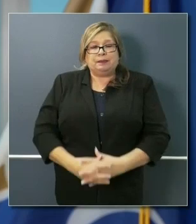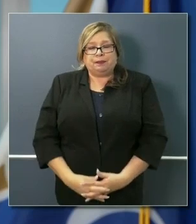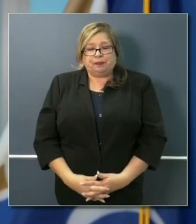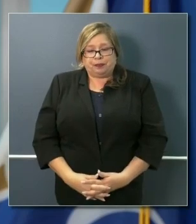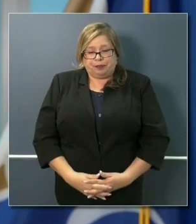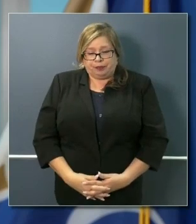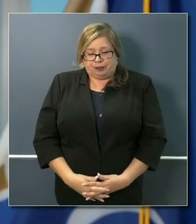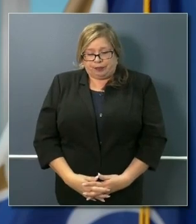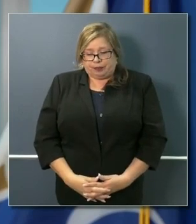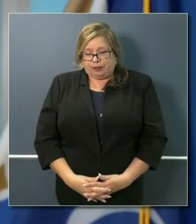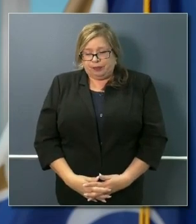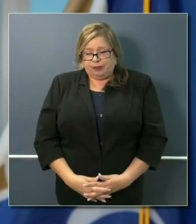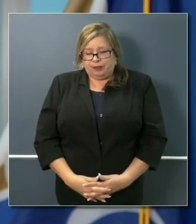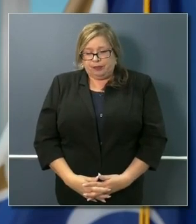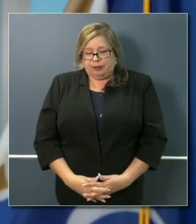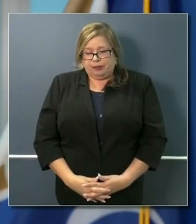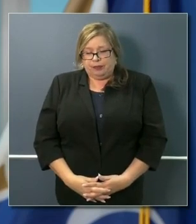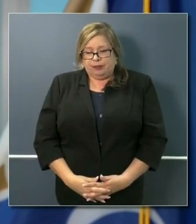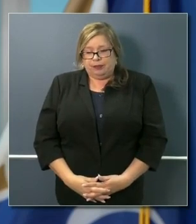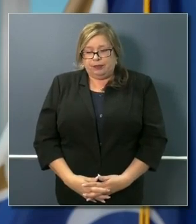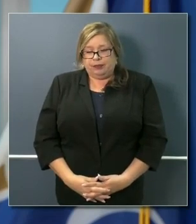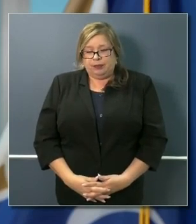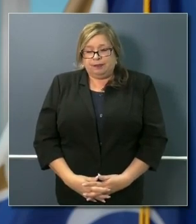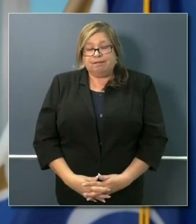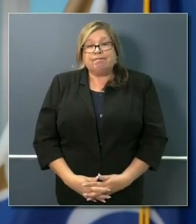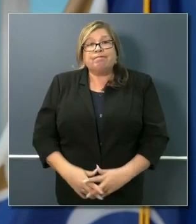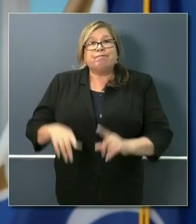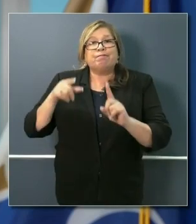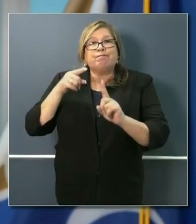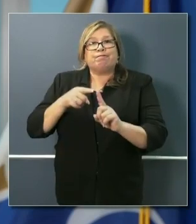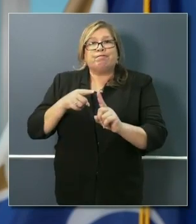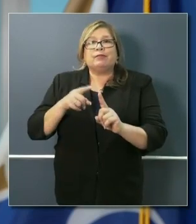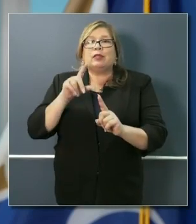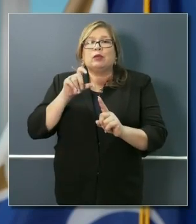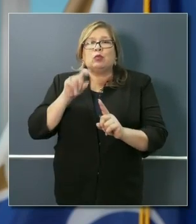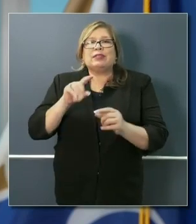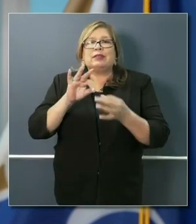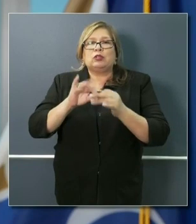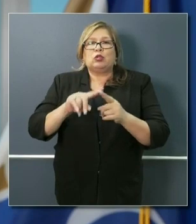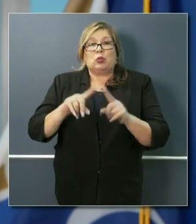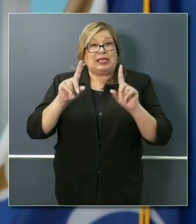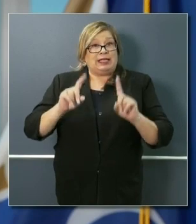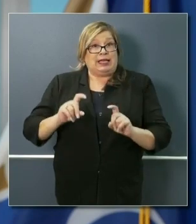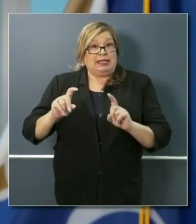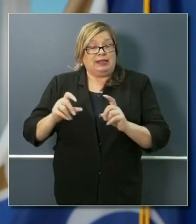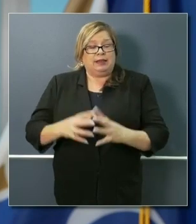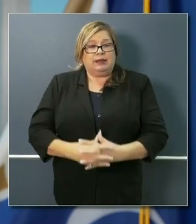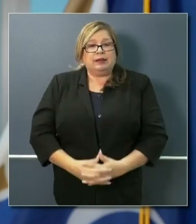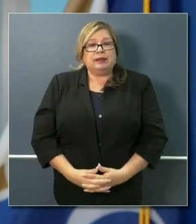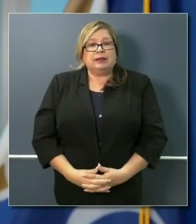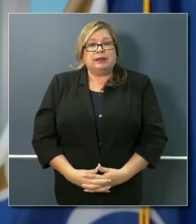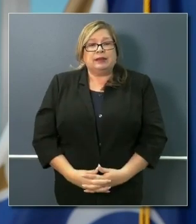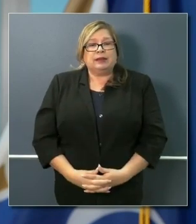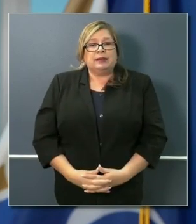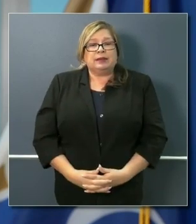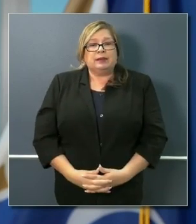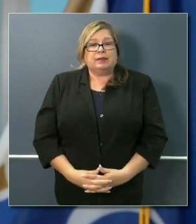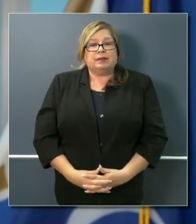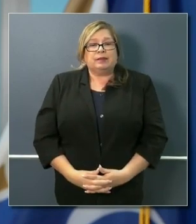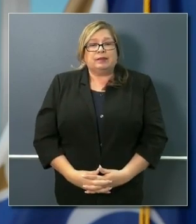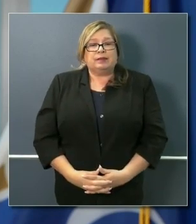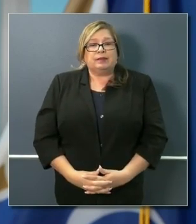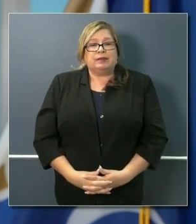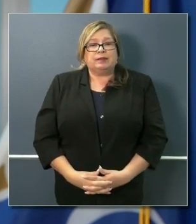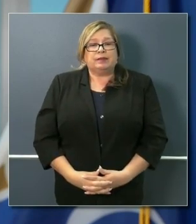Hi, Governor. I want to talk about testing. So it's my understanding that California has a testing backlog of somewhere around